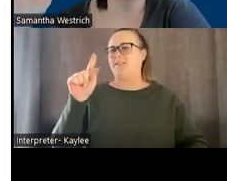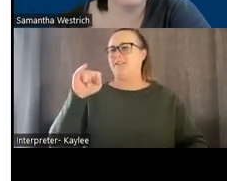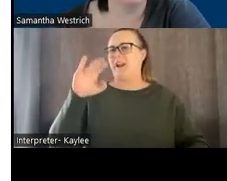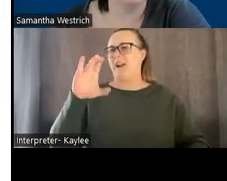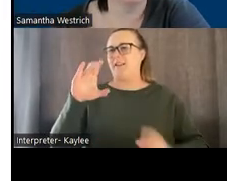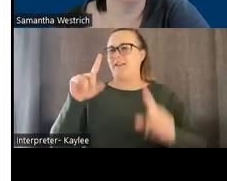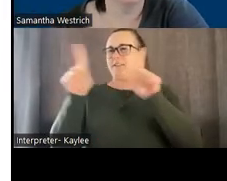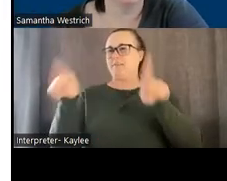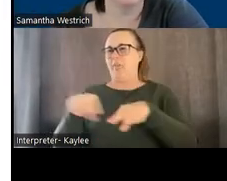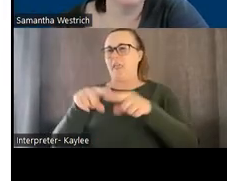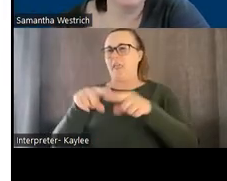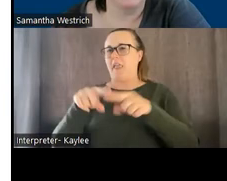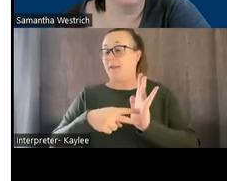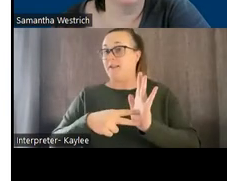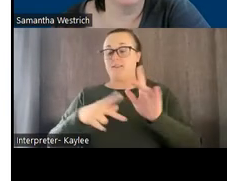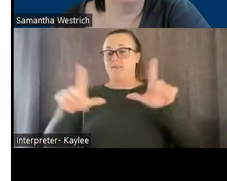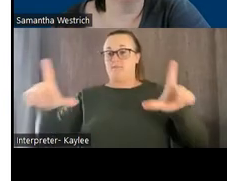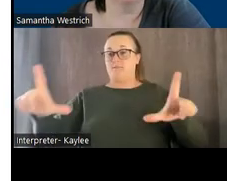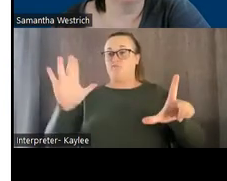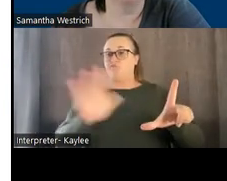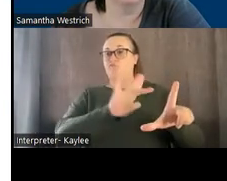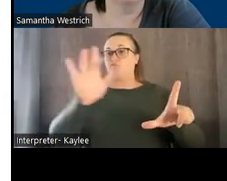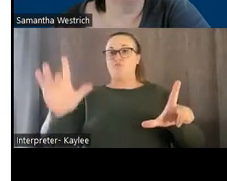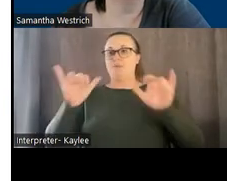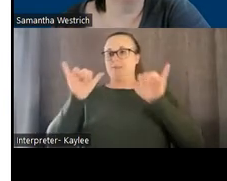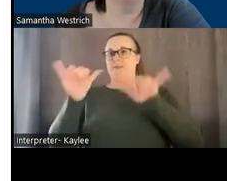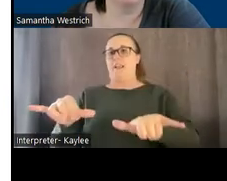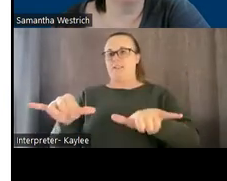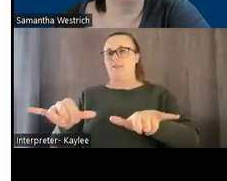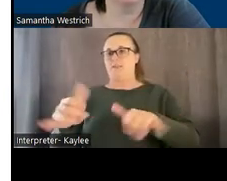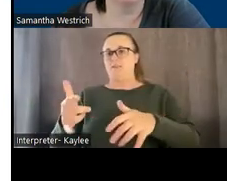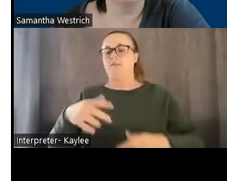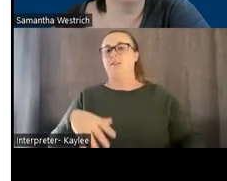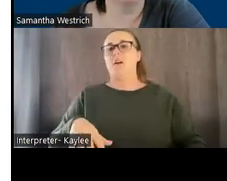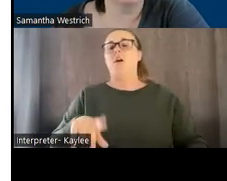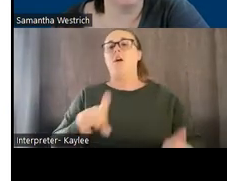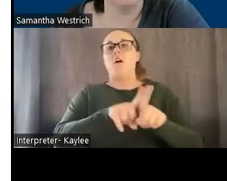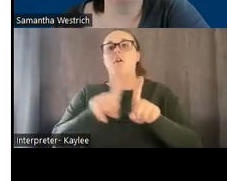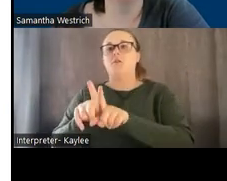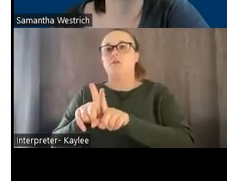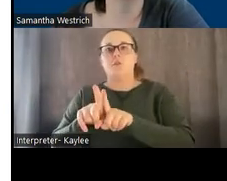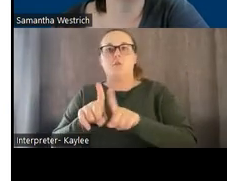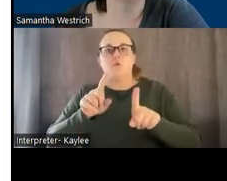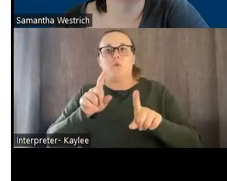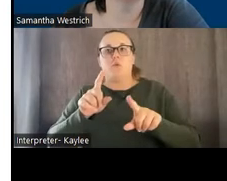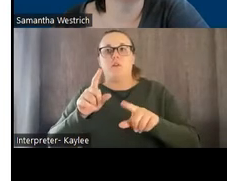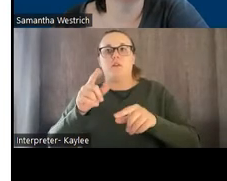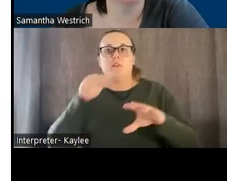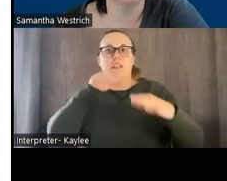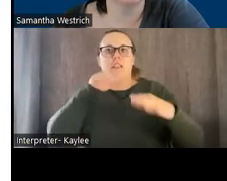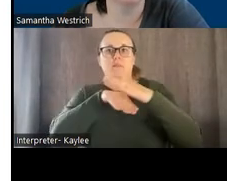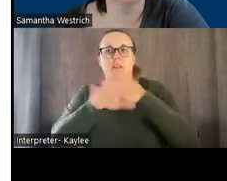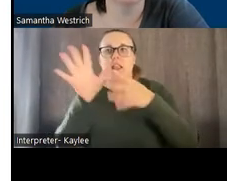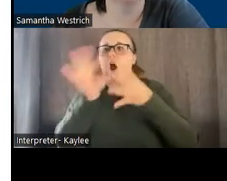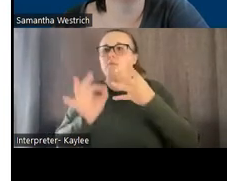layout is not changing. They also don't have as many accessibility options. So the person